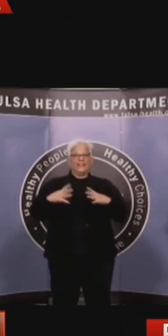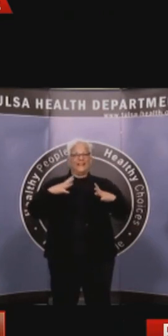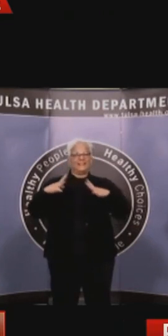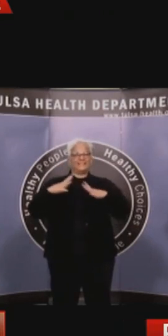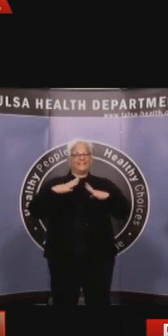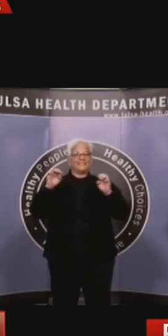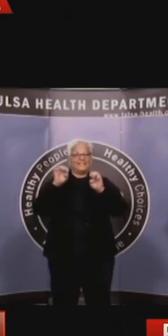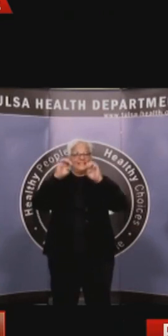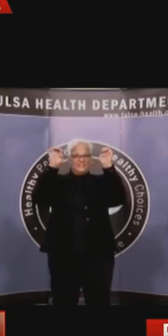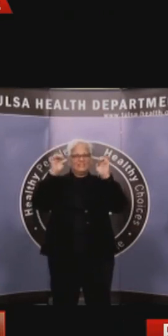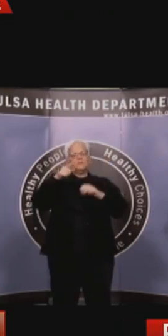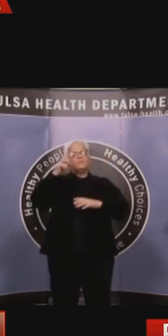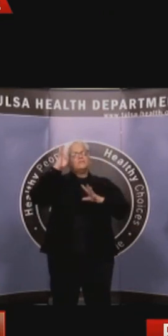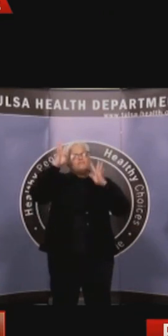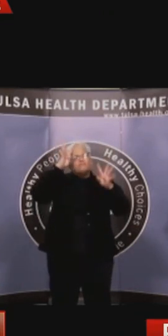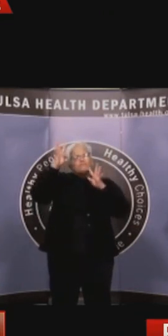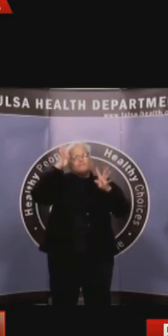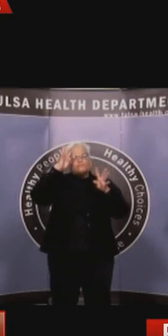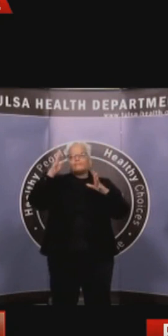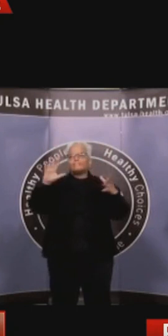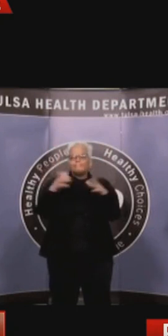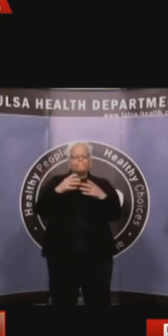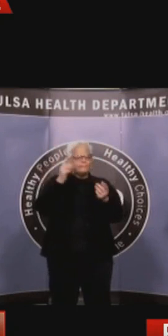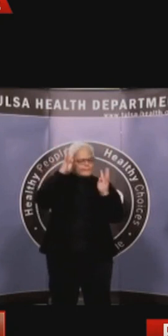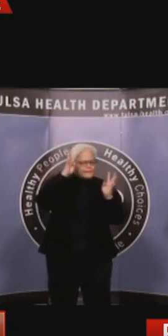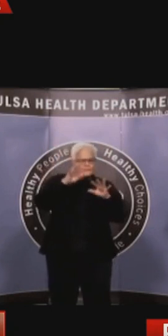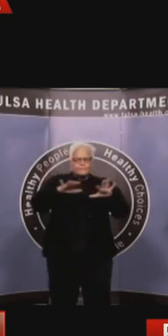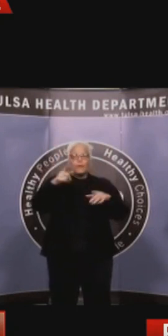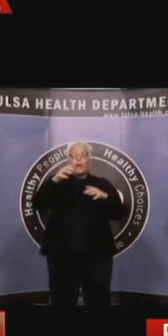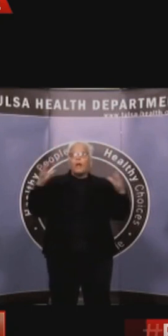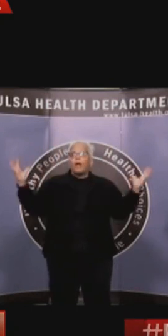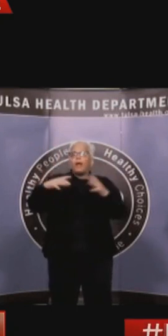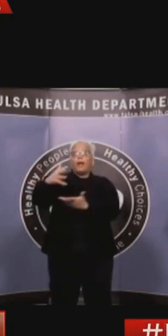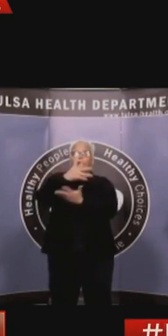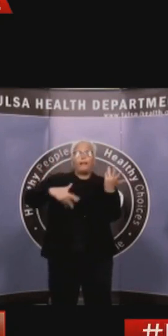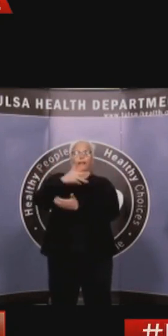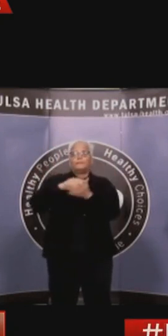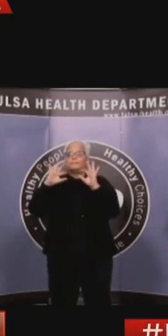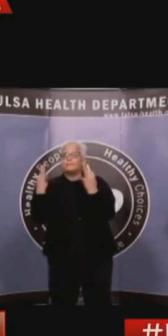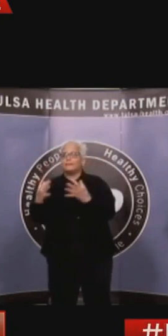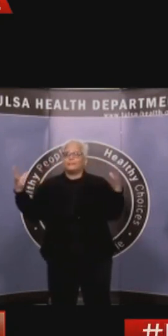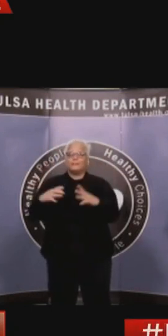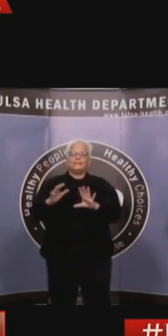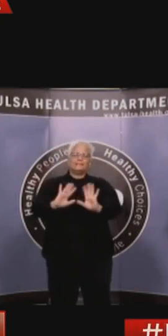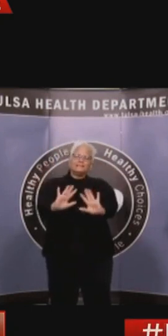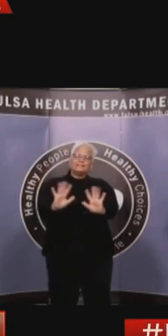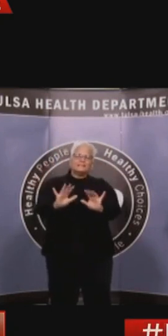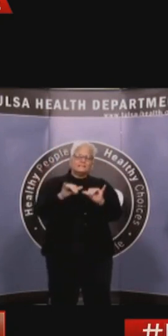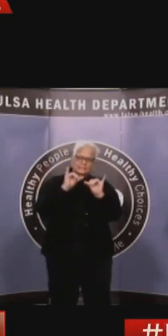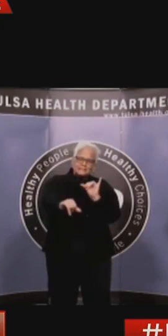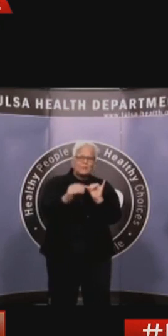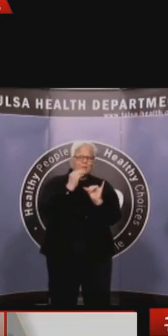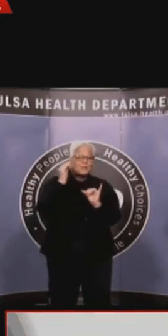the best way to reduce the spread of COVID-19. We understand people have a desire to be with family and friends over the holidays, but